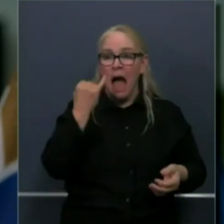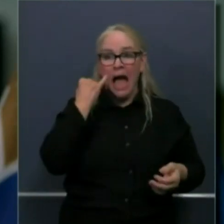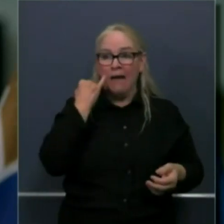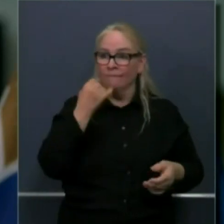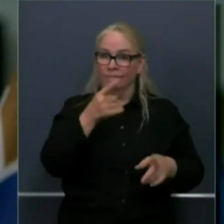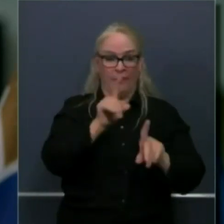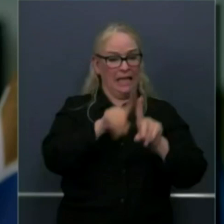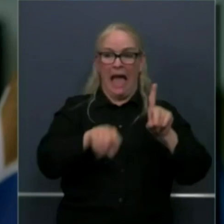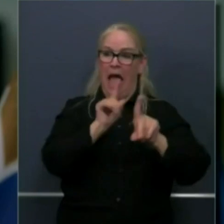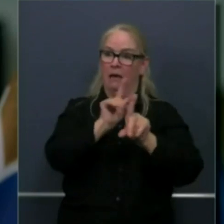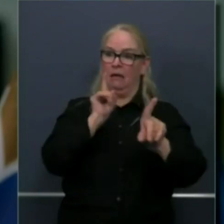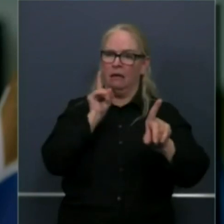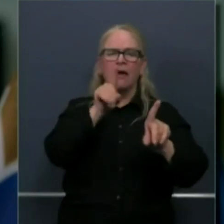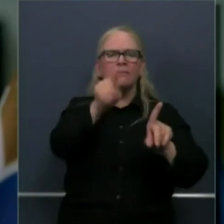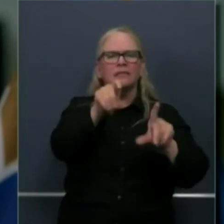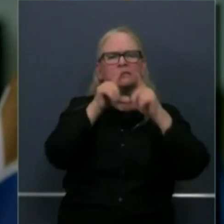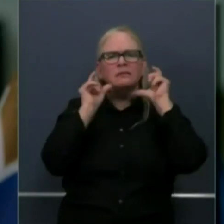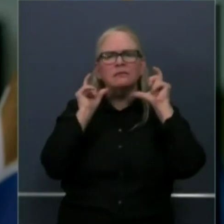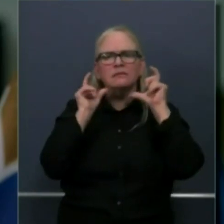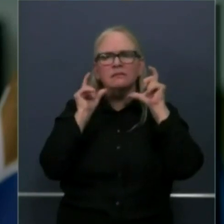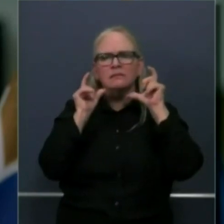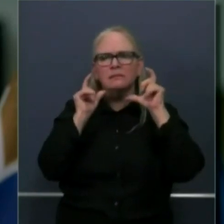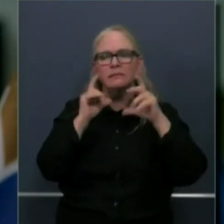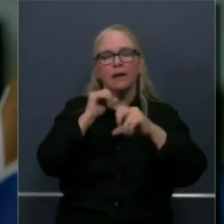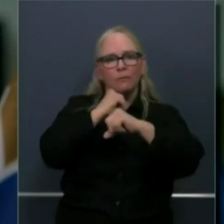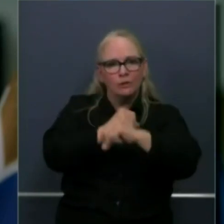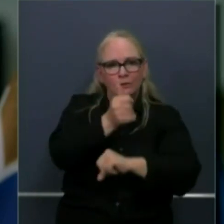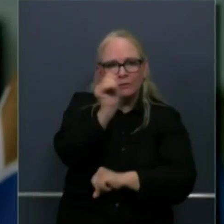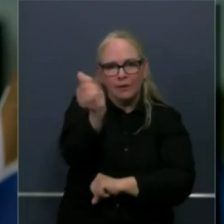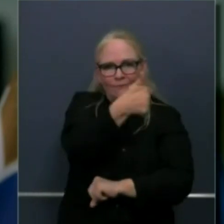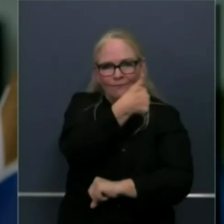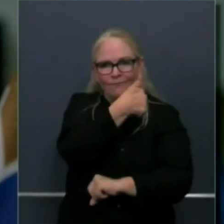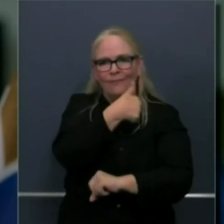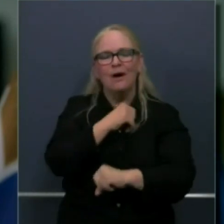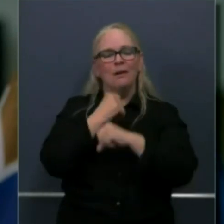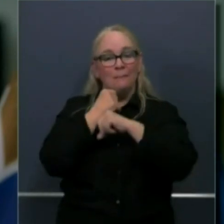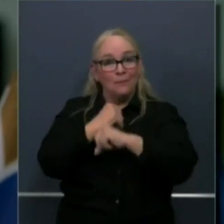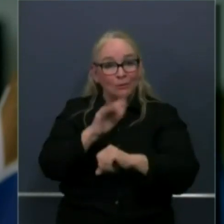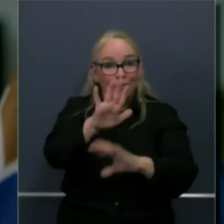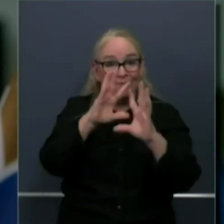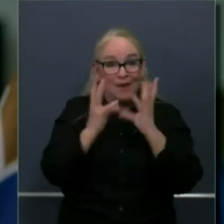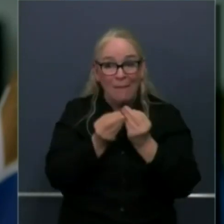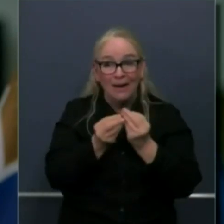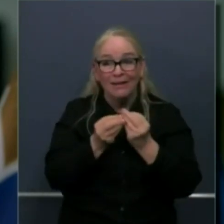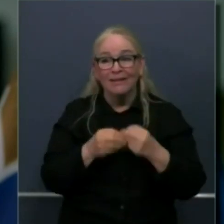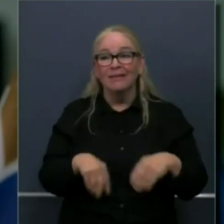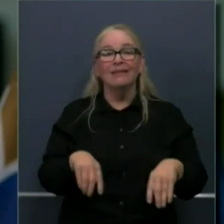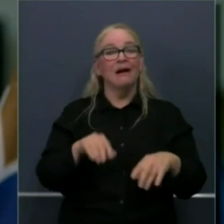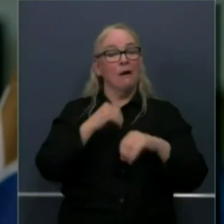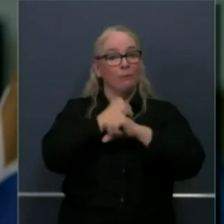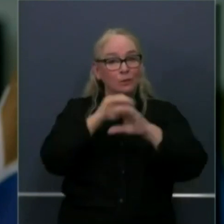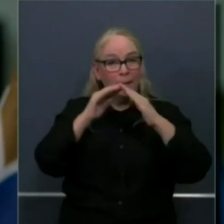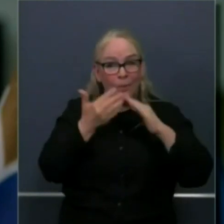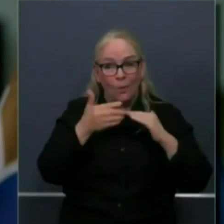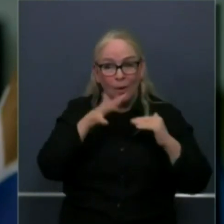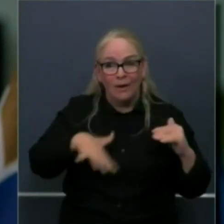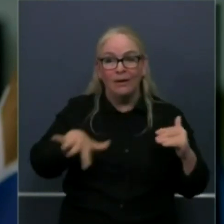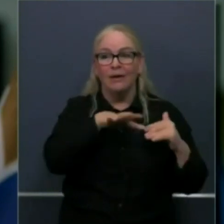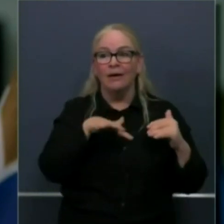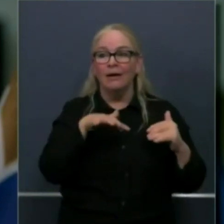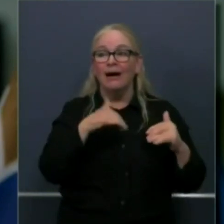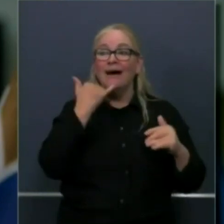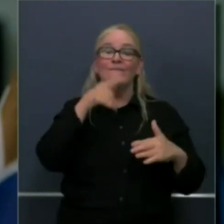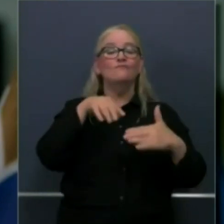physical distancing and protect yourself and protect your family and your community and others when you start going back in with these